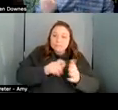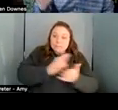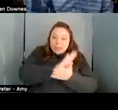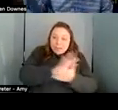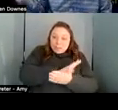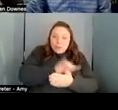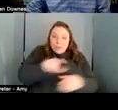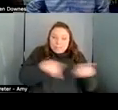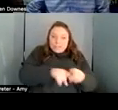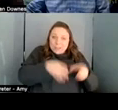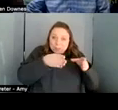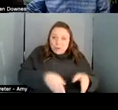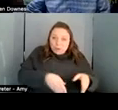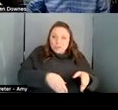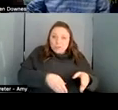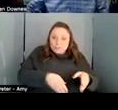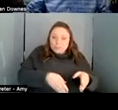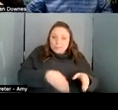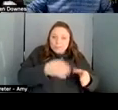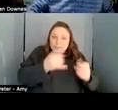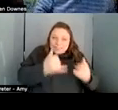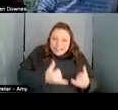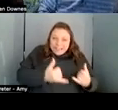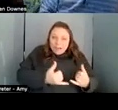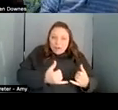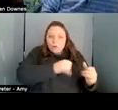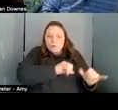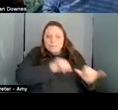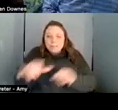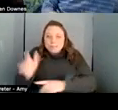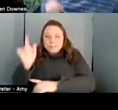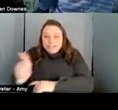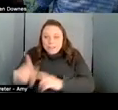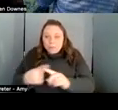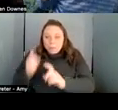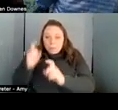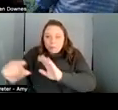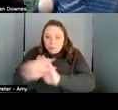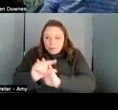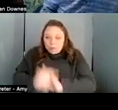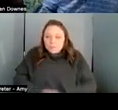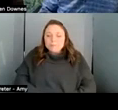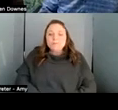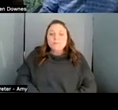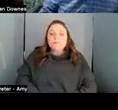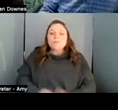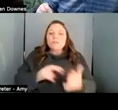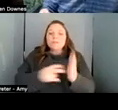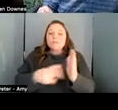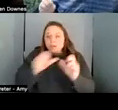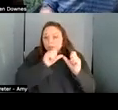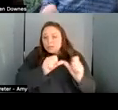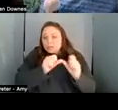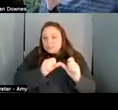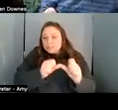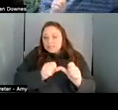as the person that we're talking about later when we give them credit etc in other words we need persistence we